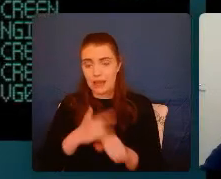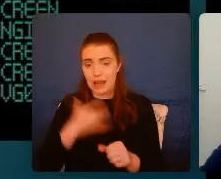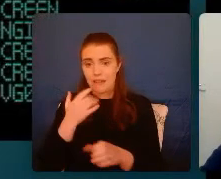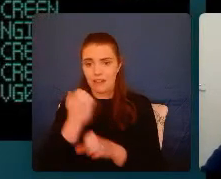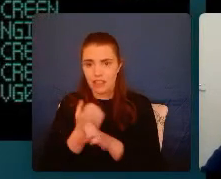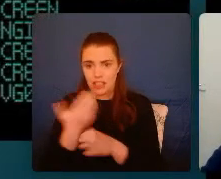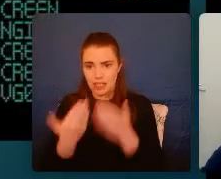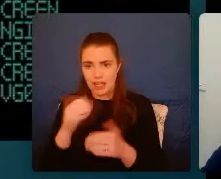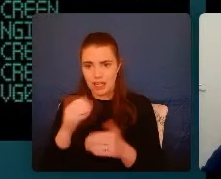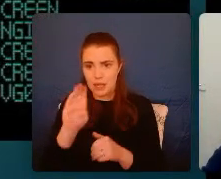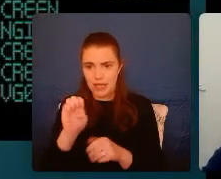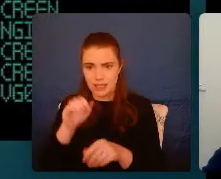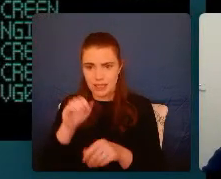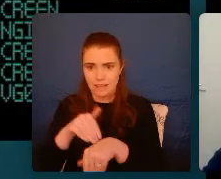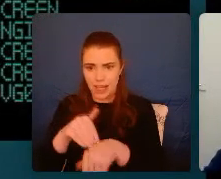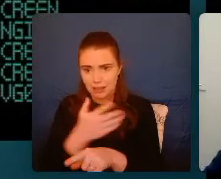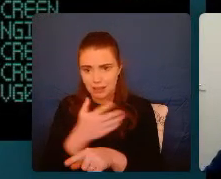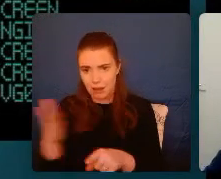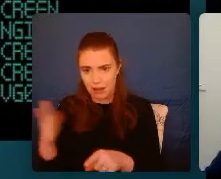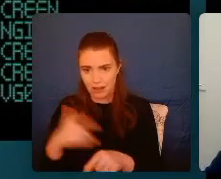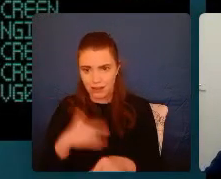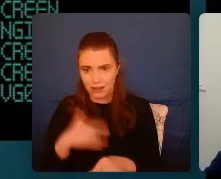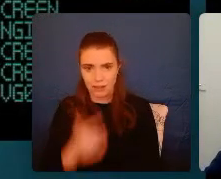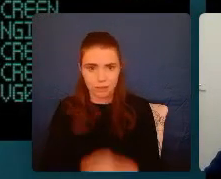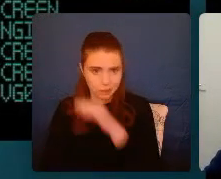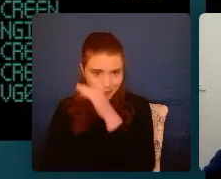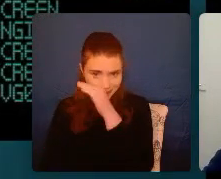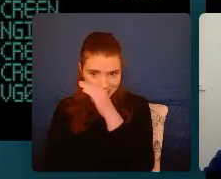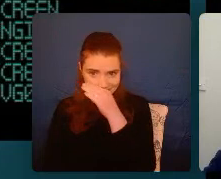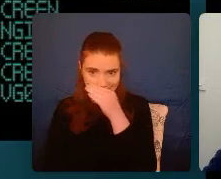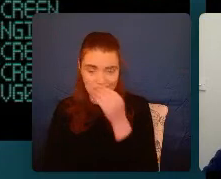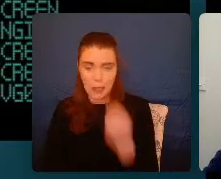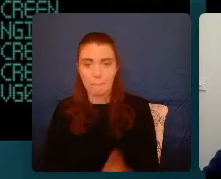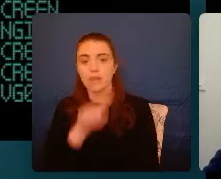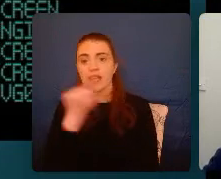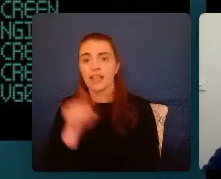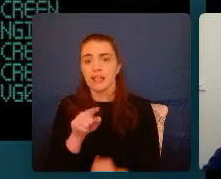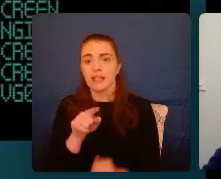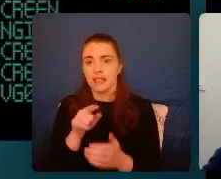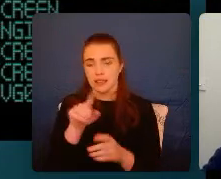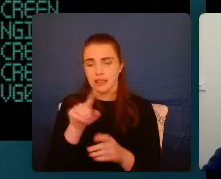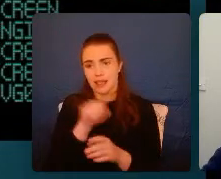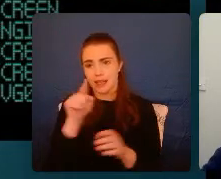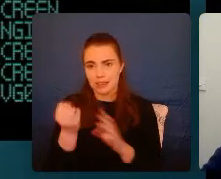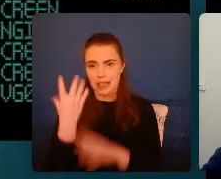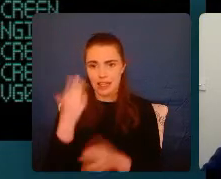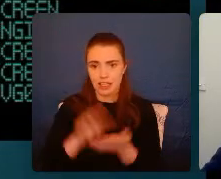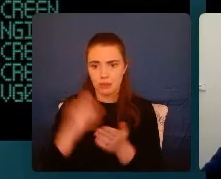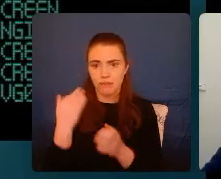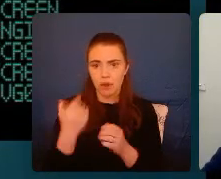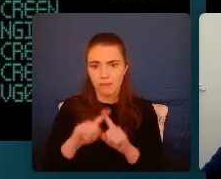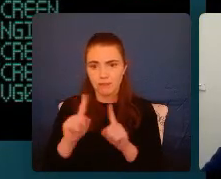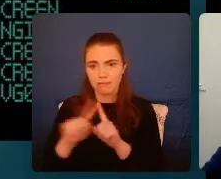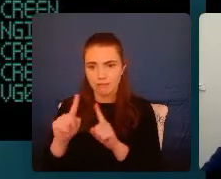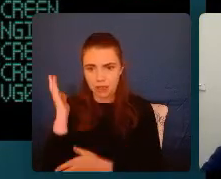So some of might have seen this slide before that I've used in other talks about our radar for anxiety. So for those of us who